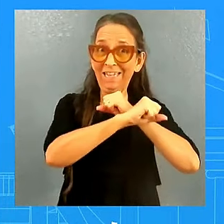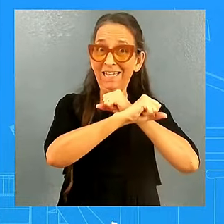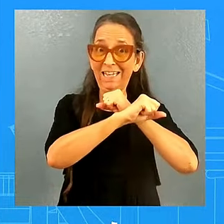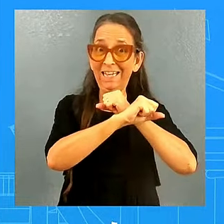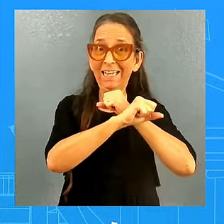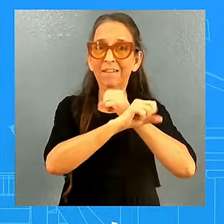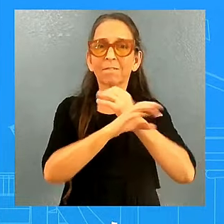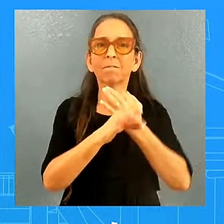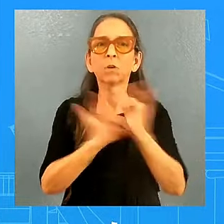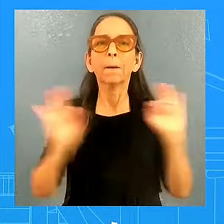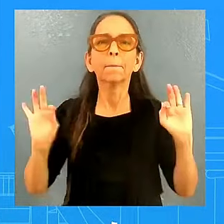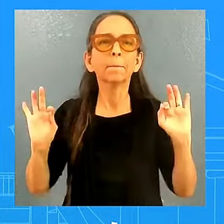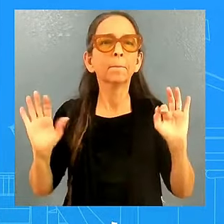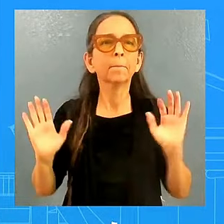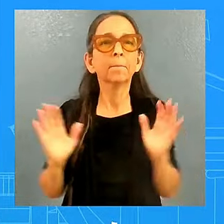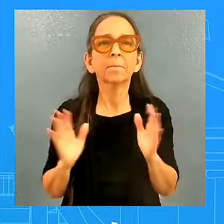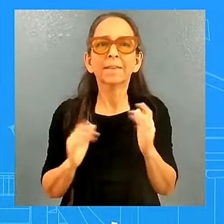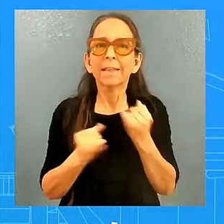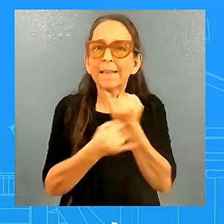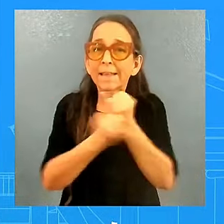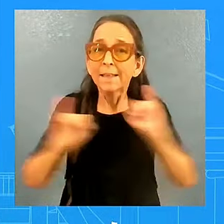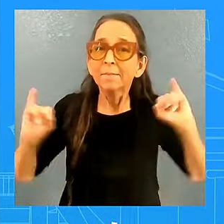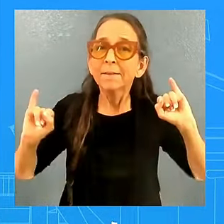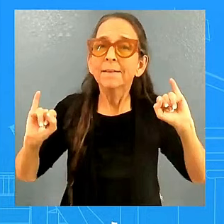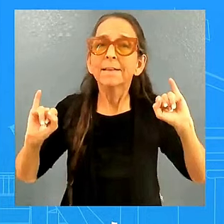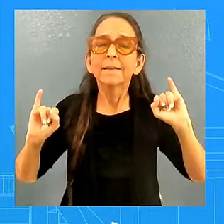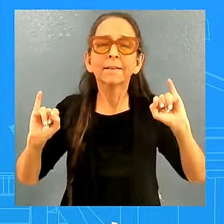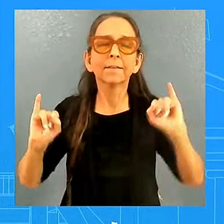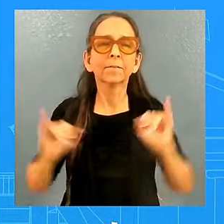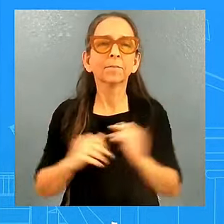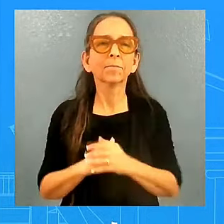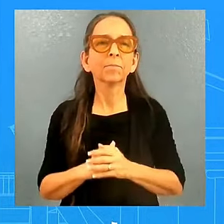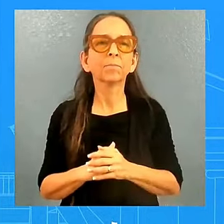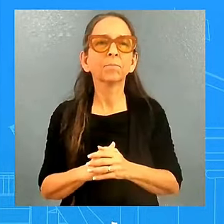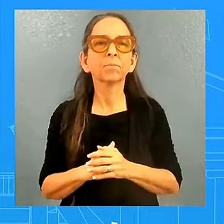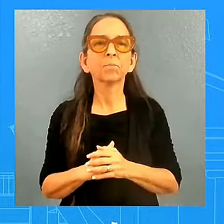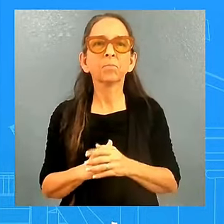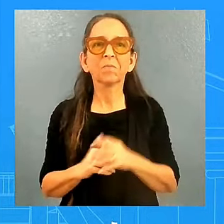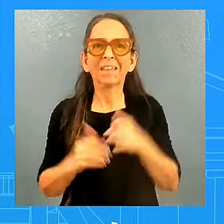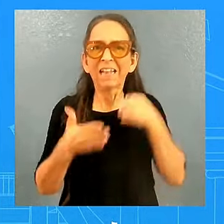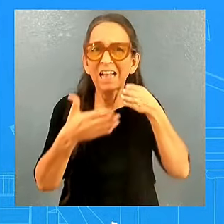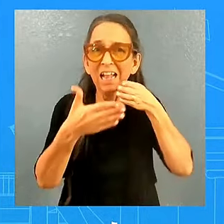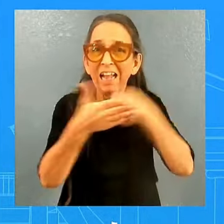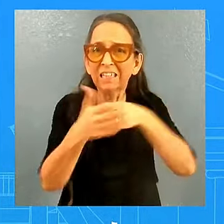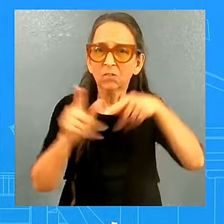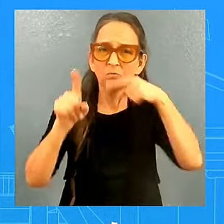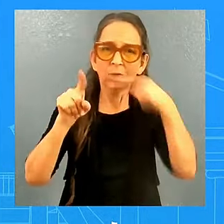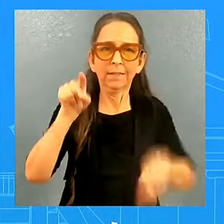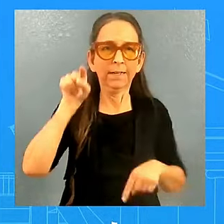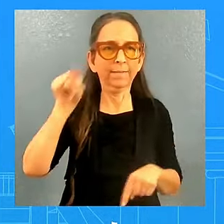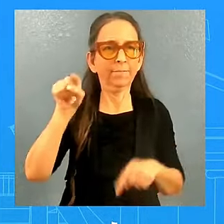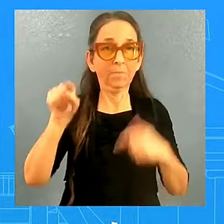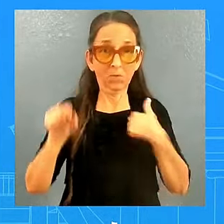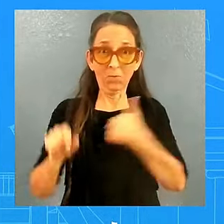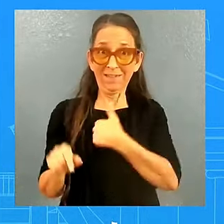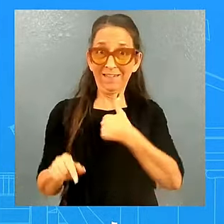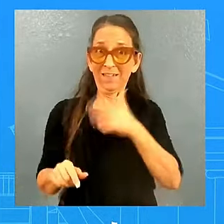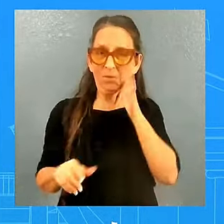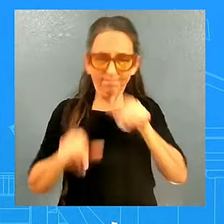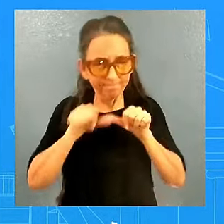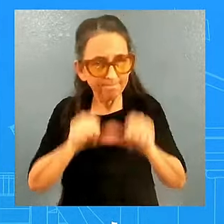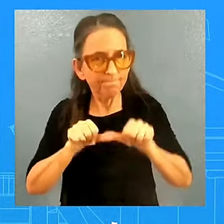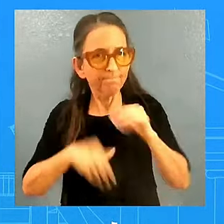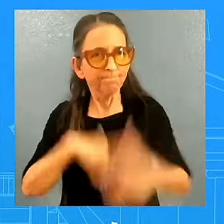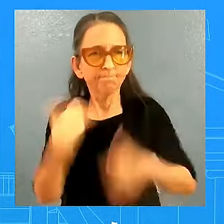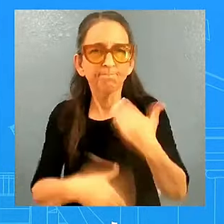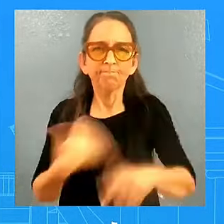their independence and protect themselves from Russia's aggression. That is what we're committed to. That's what we're going to continue to do. I'm